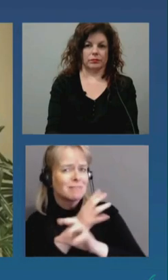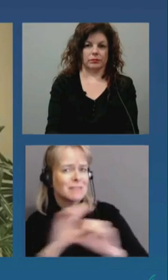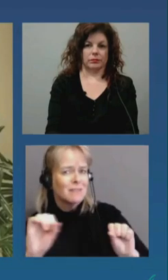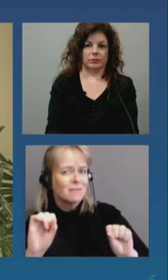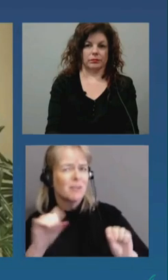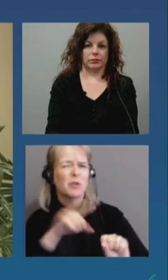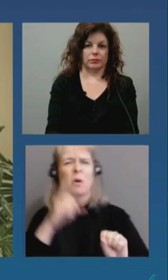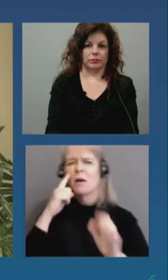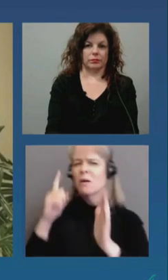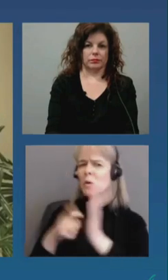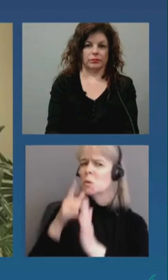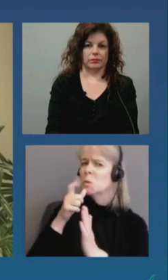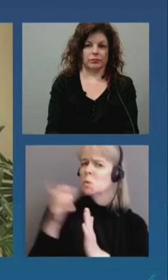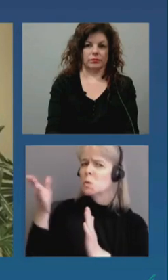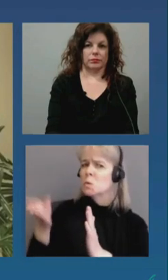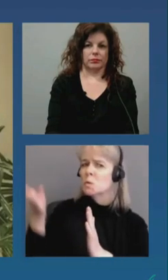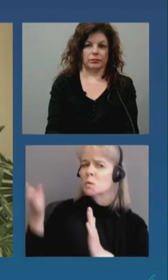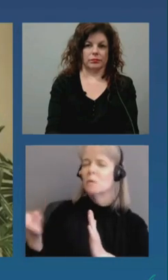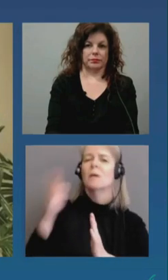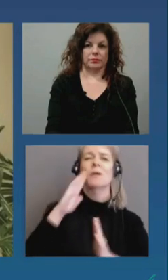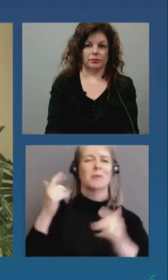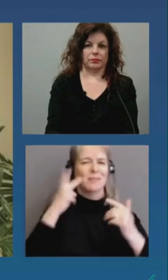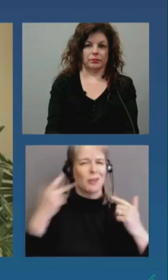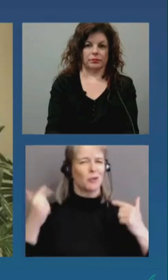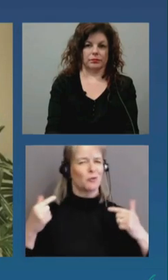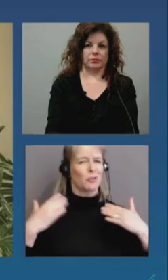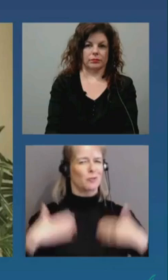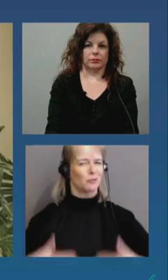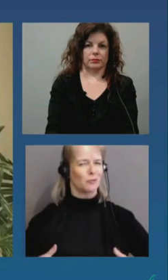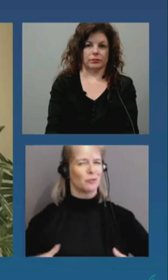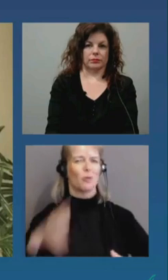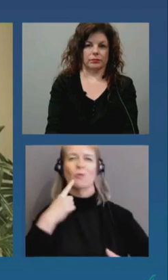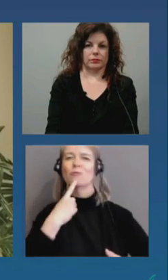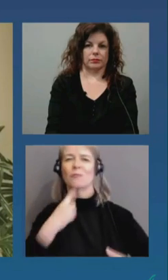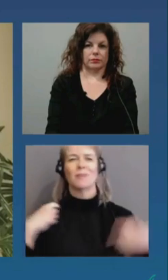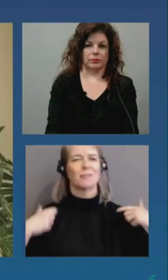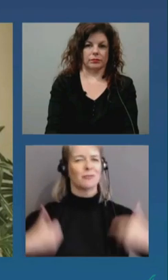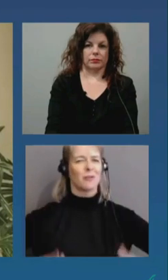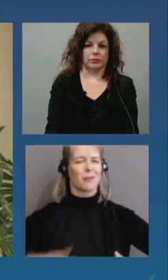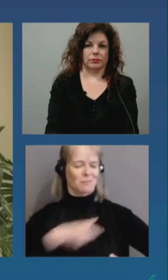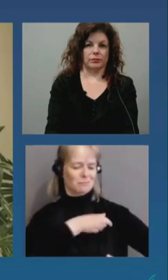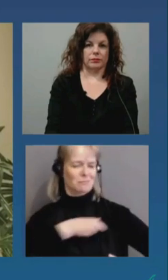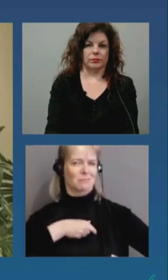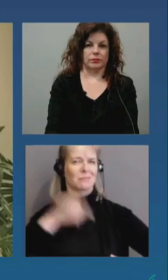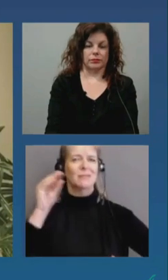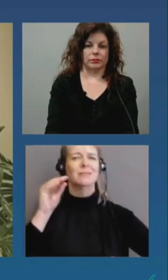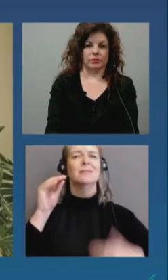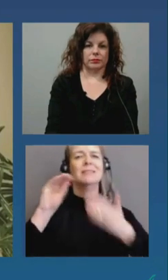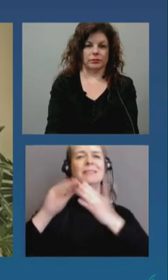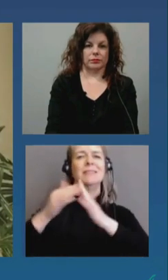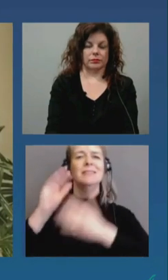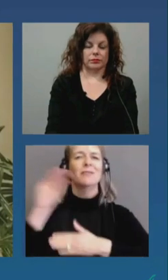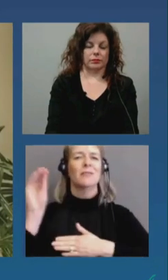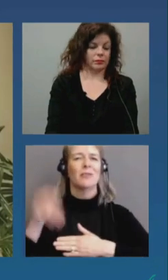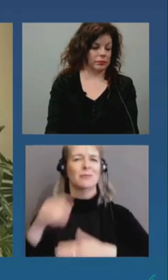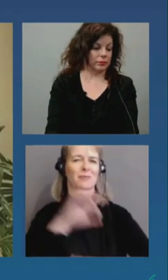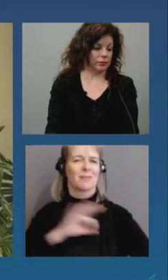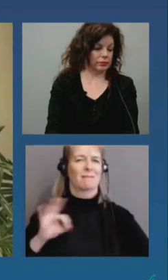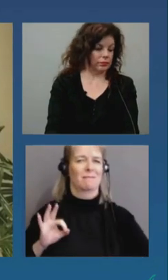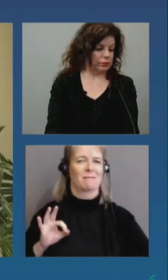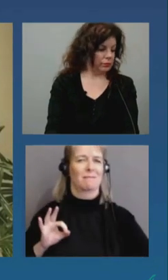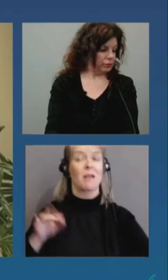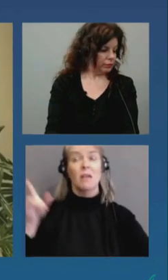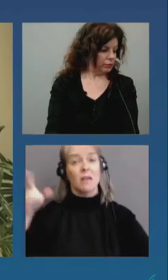either their green shirts or red jackets and identify themselves as City of Ottawa staff. These park ambassadors are non